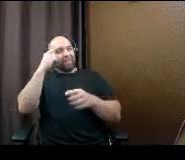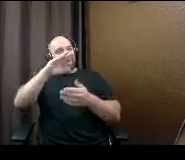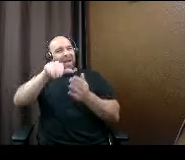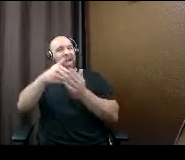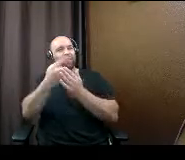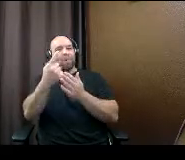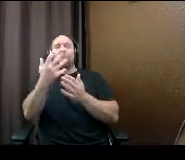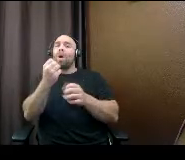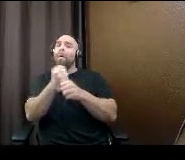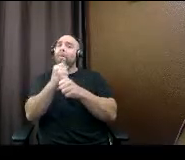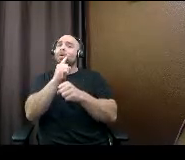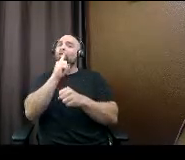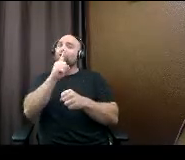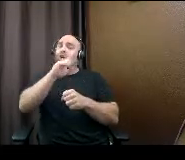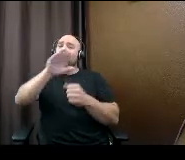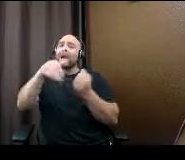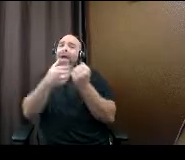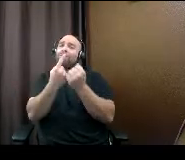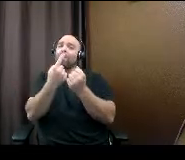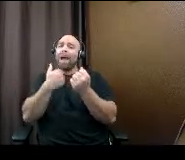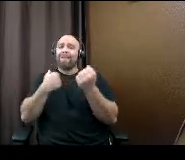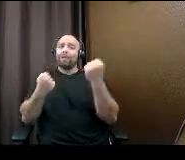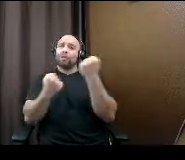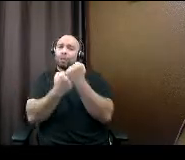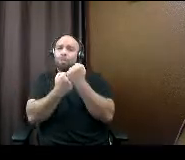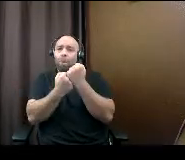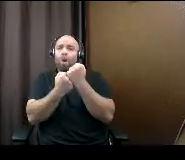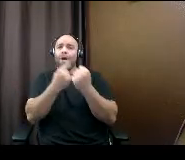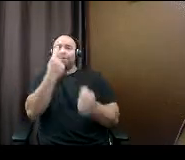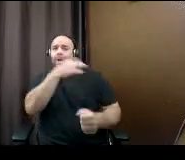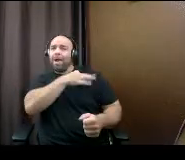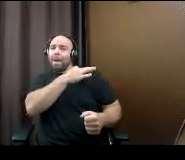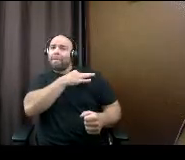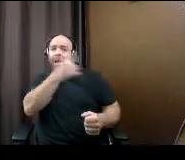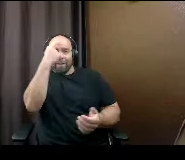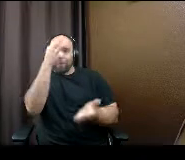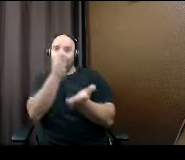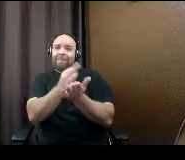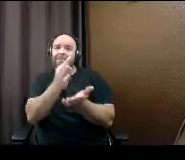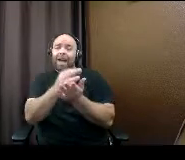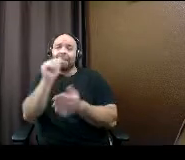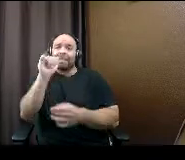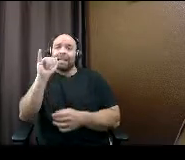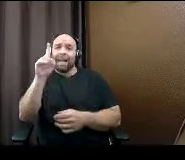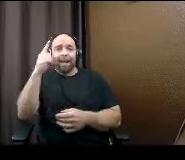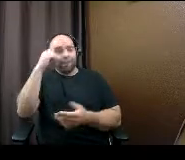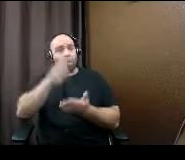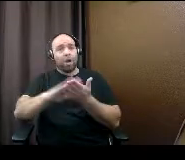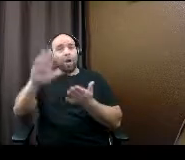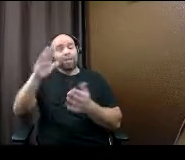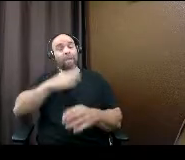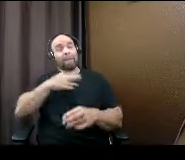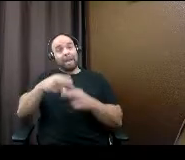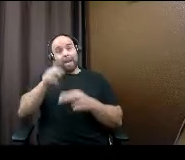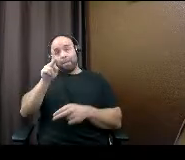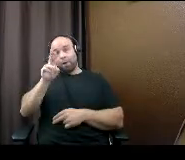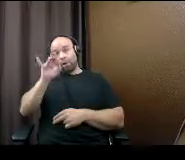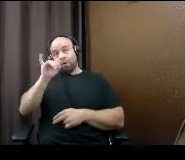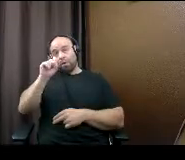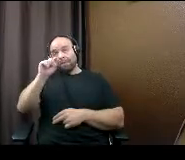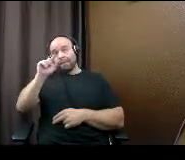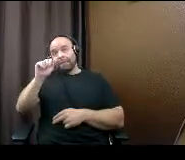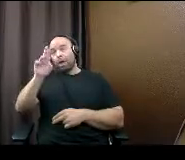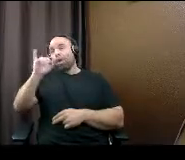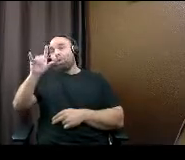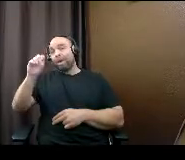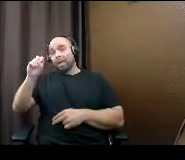that everyone gets the support they need with um applying for financial aid for college my name is krista rillo i am our district counselor in the